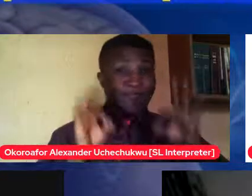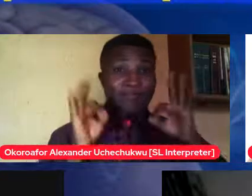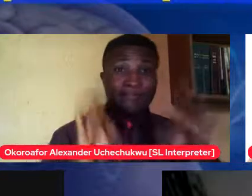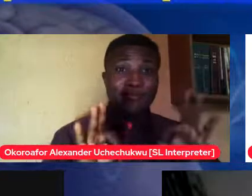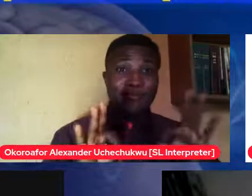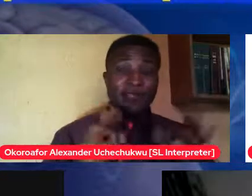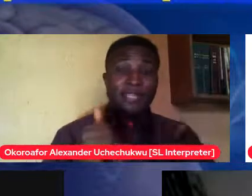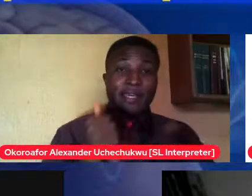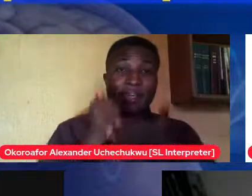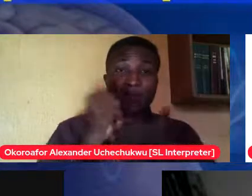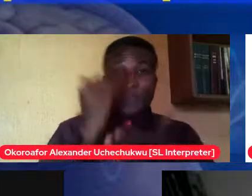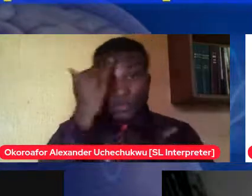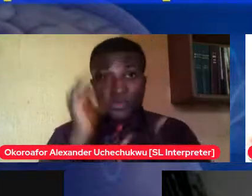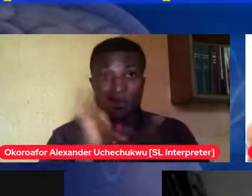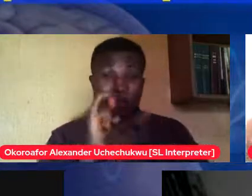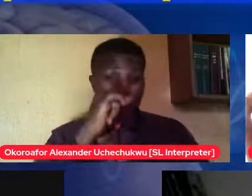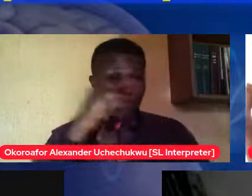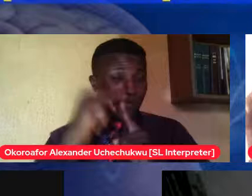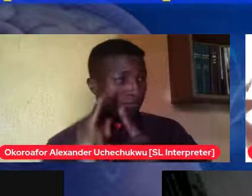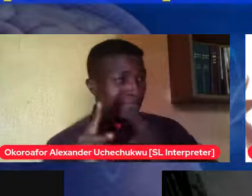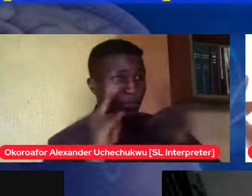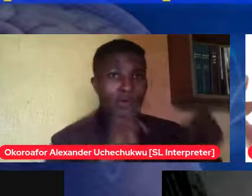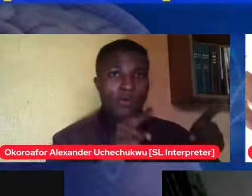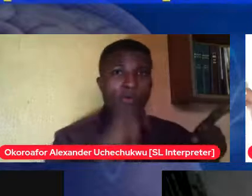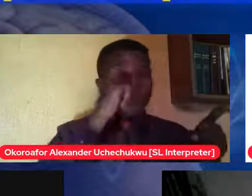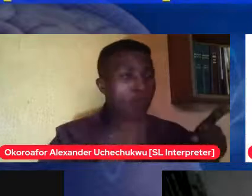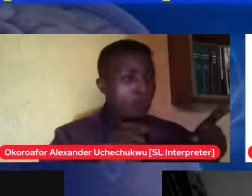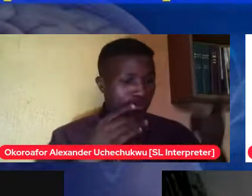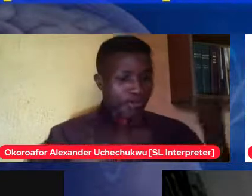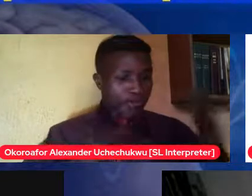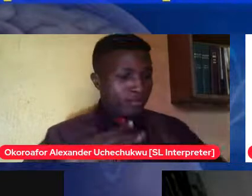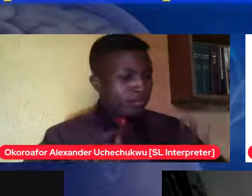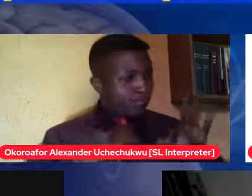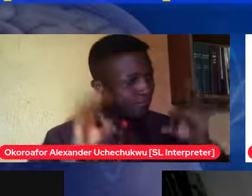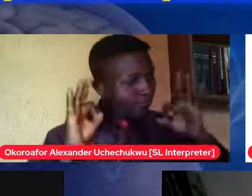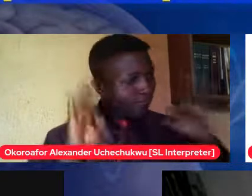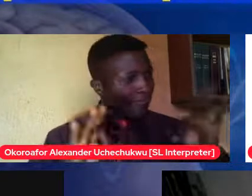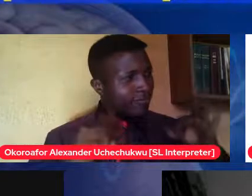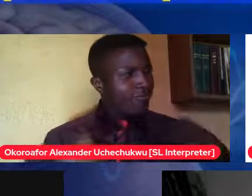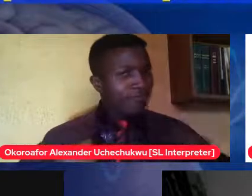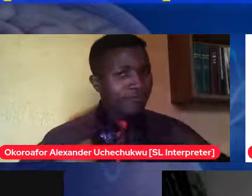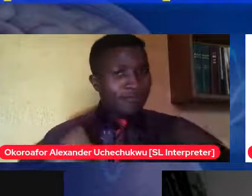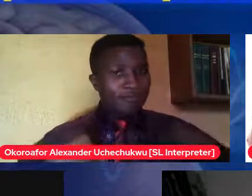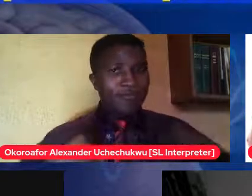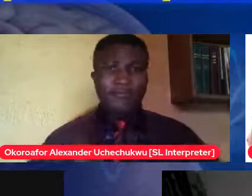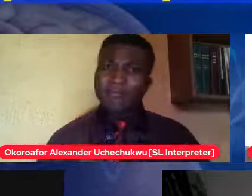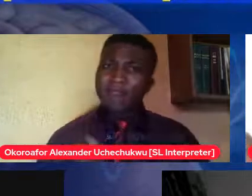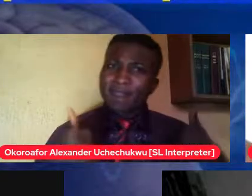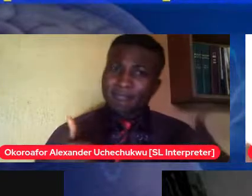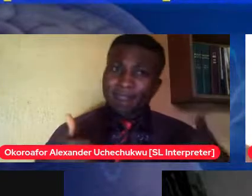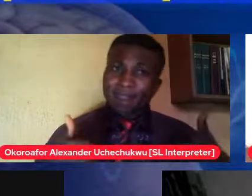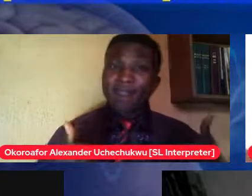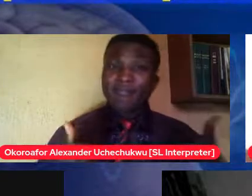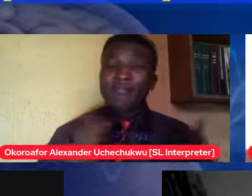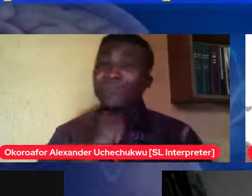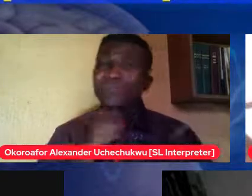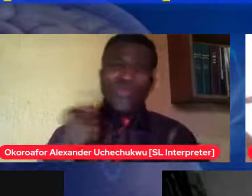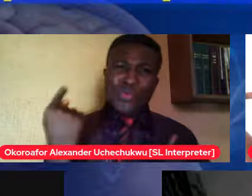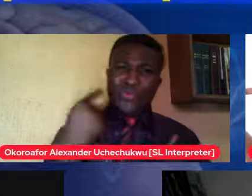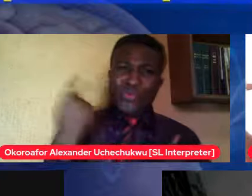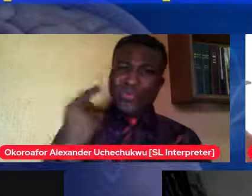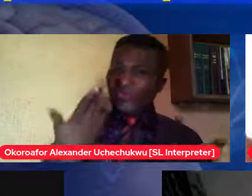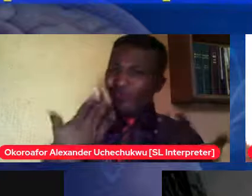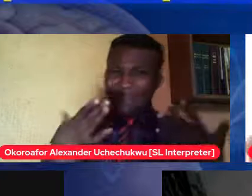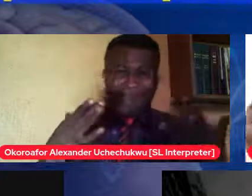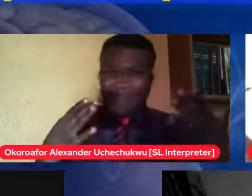themselves but you also have to be settled in yourself and appear like you're taking in what this other person is telling you don't always be jumpy it's only